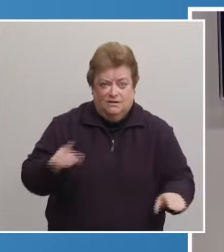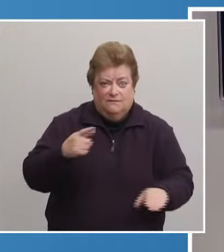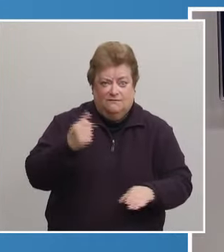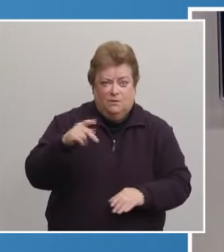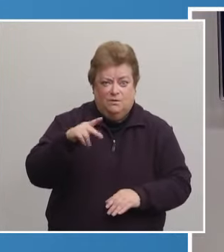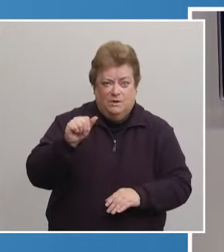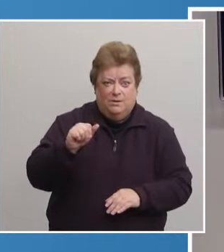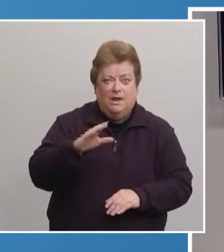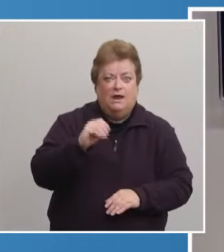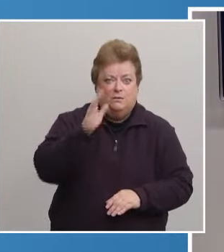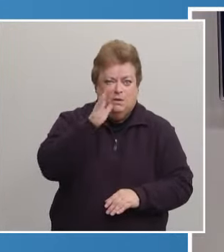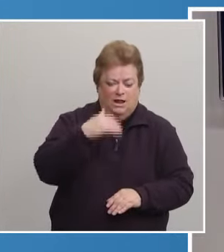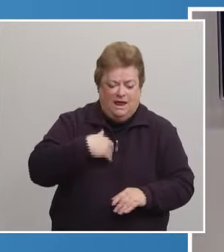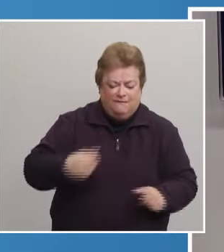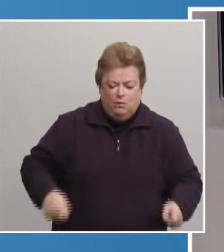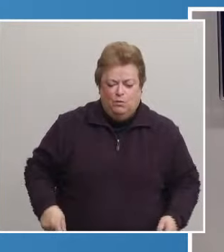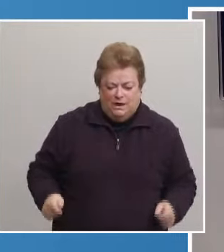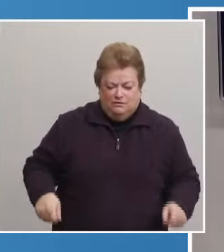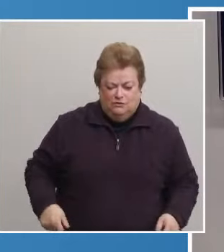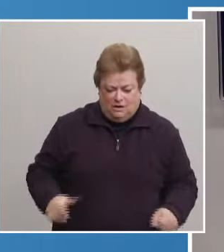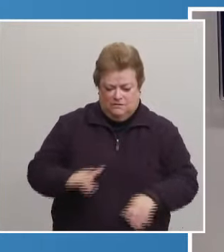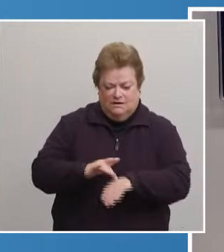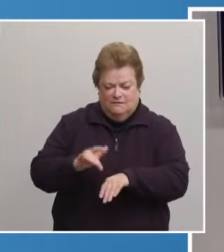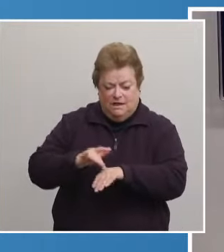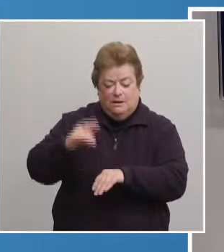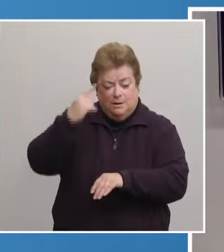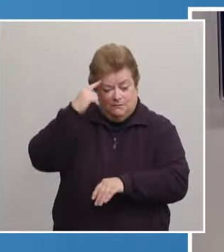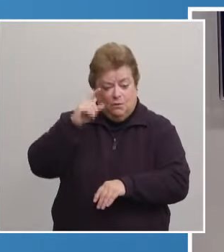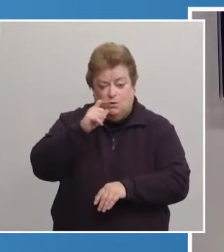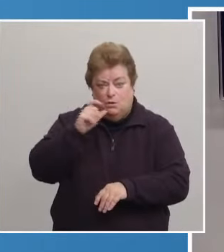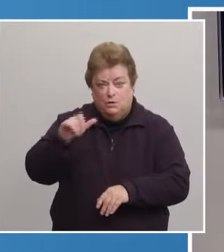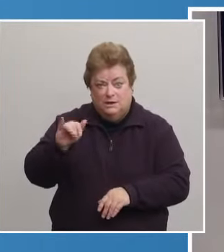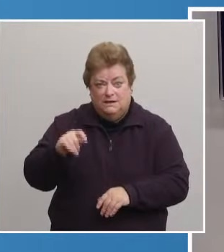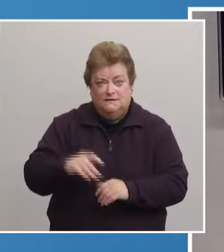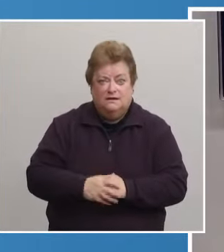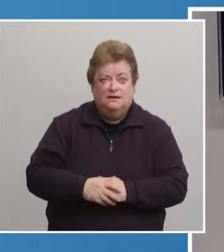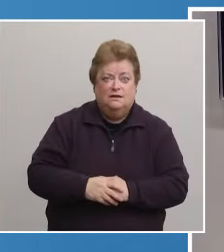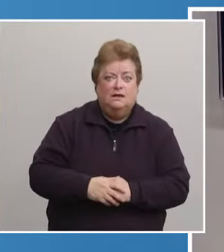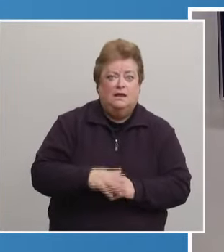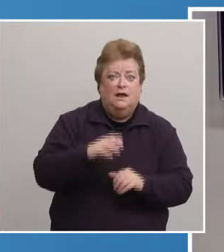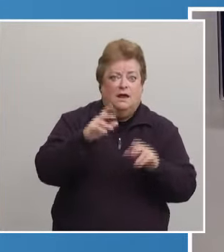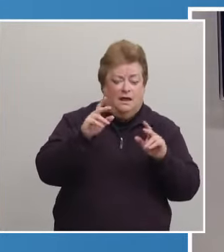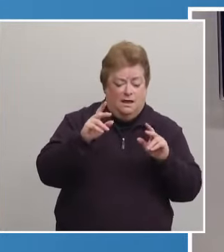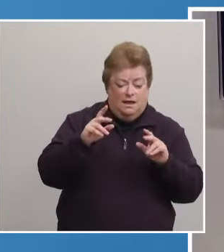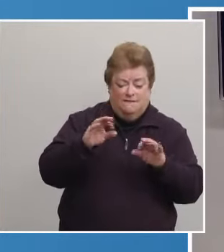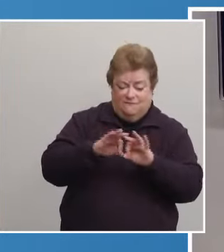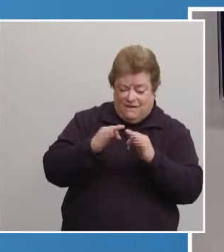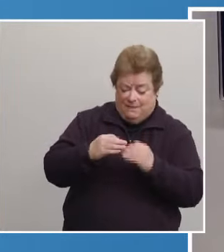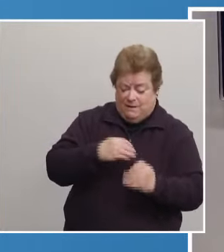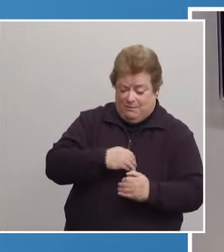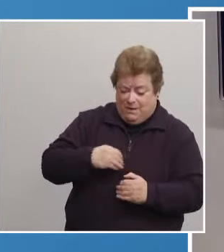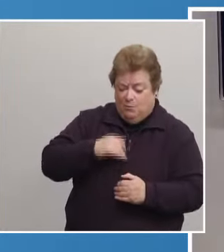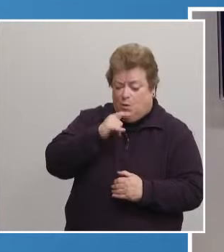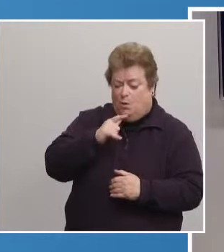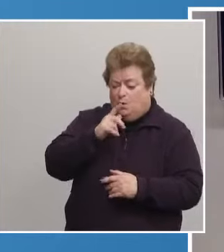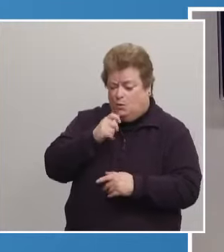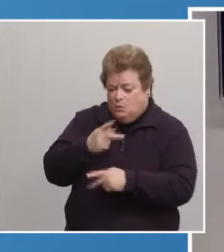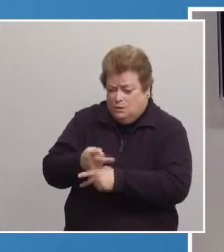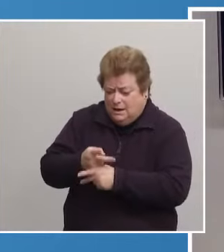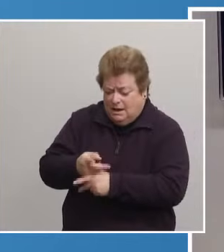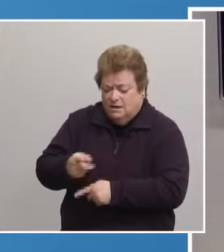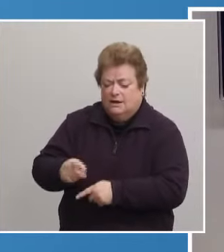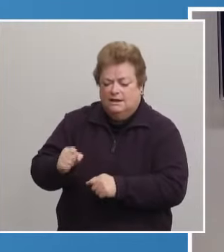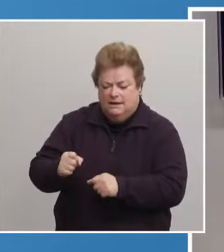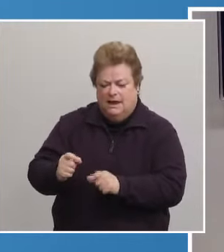wheelchairs will be available for those who need them. A family member or caregiver is welcome to accompany the person receiving the